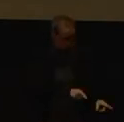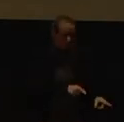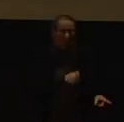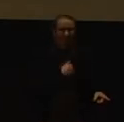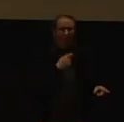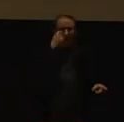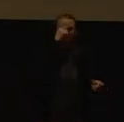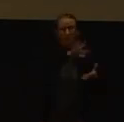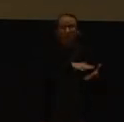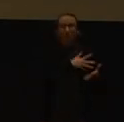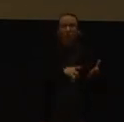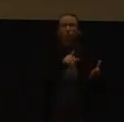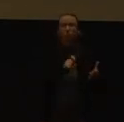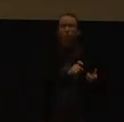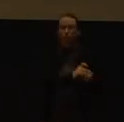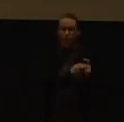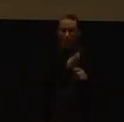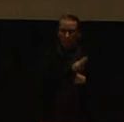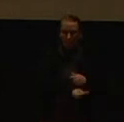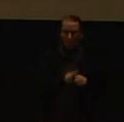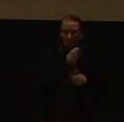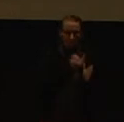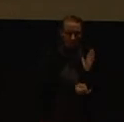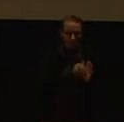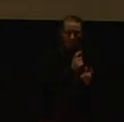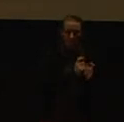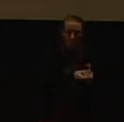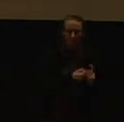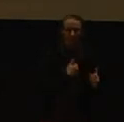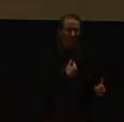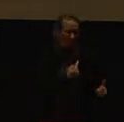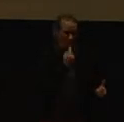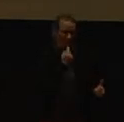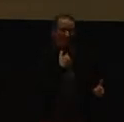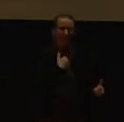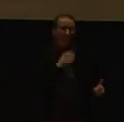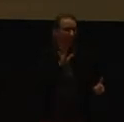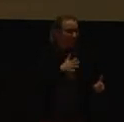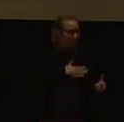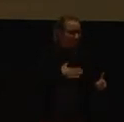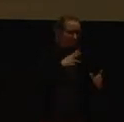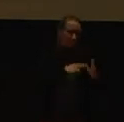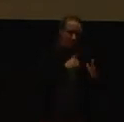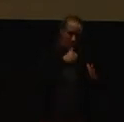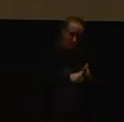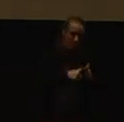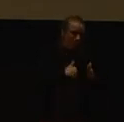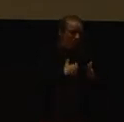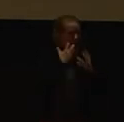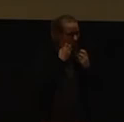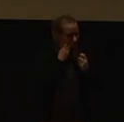Monday, and the schedule sucked. I asked them to take everything in that letter to heart because she was speaking for nearly